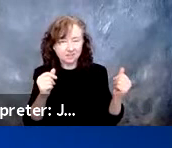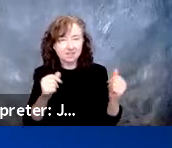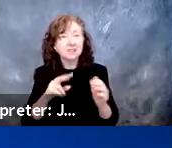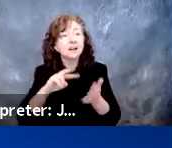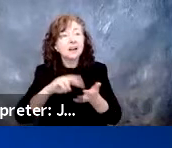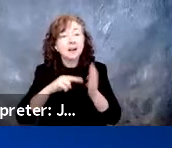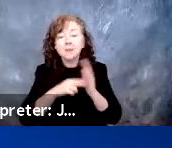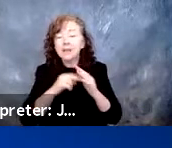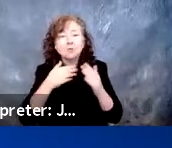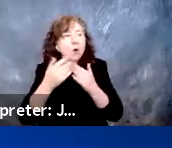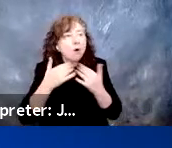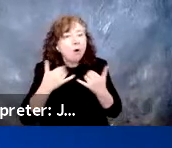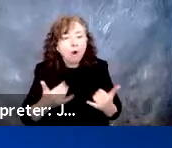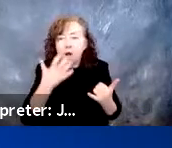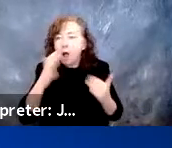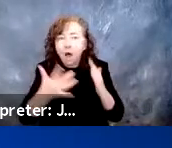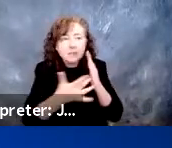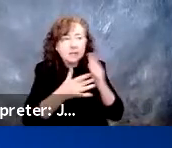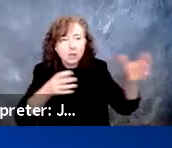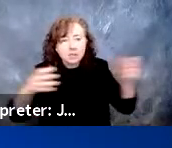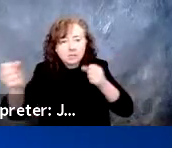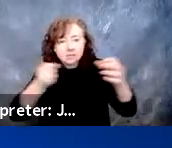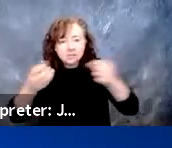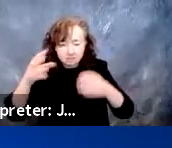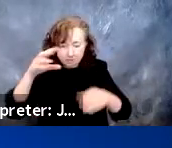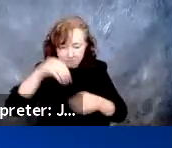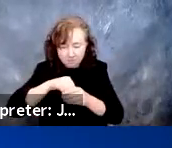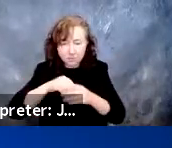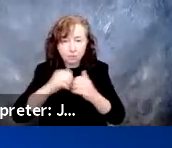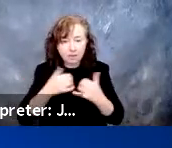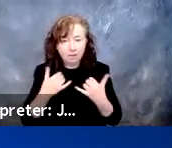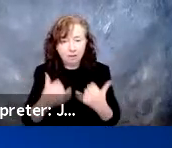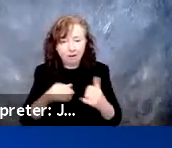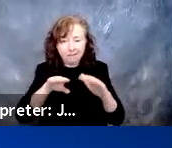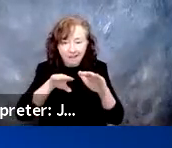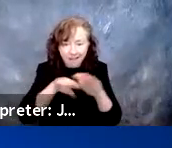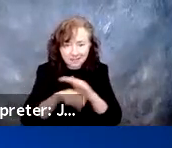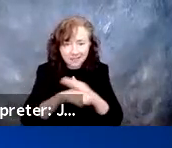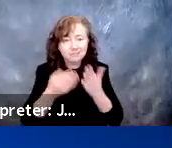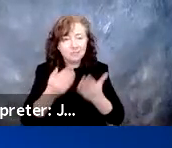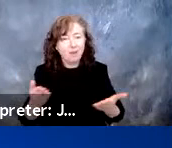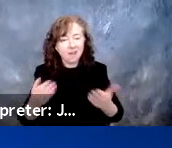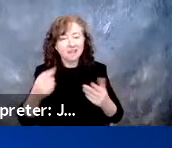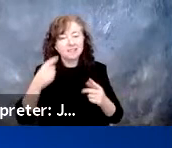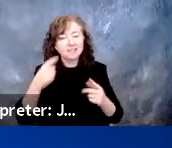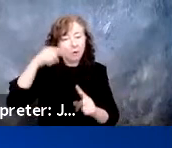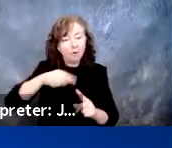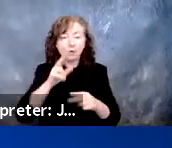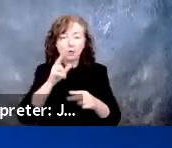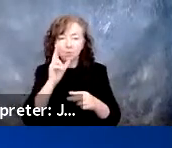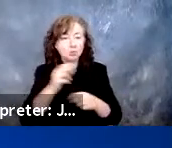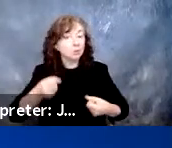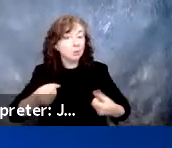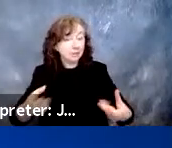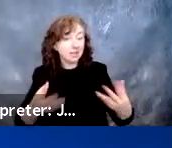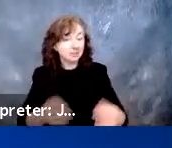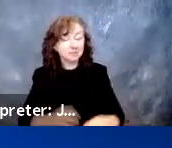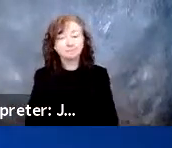technologies into accessible transportation products for wheelchair users. Kevin, the microphone is yours.